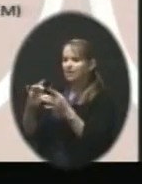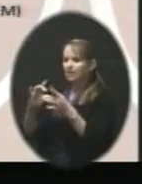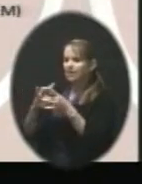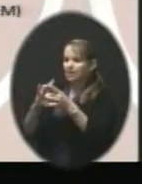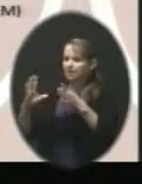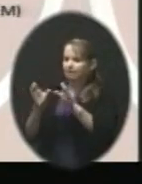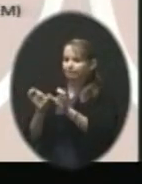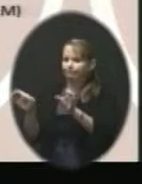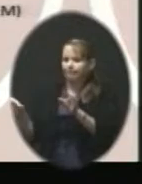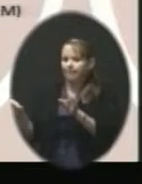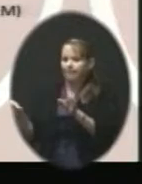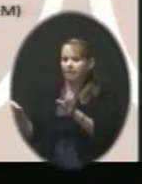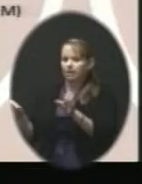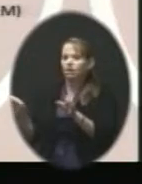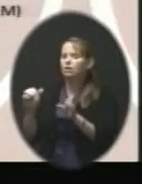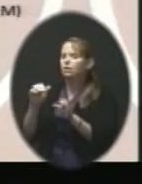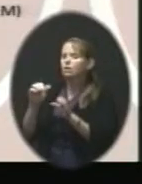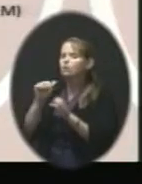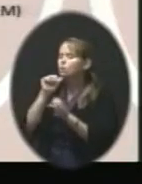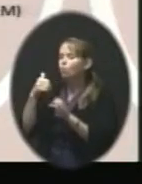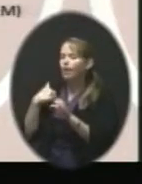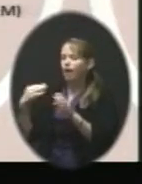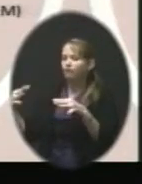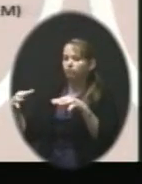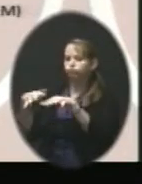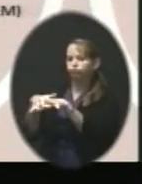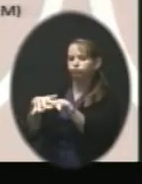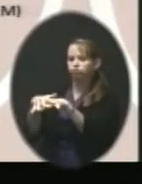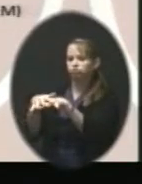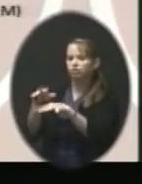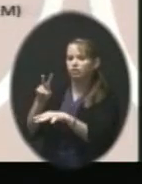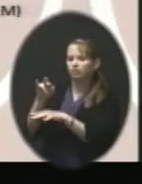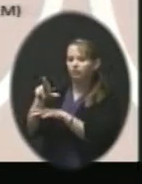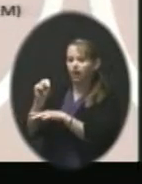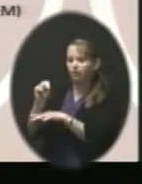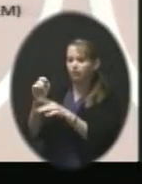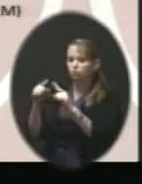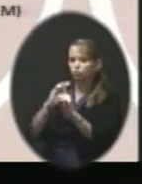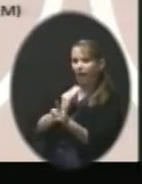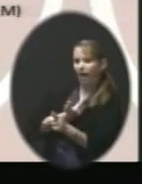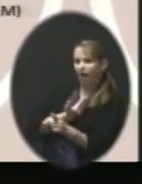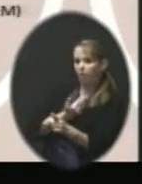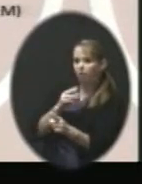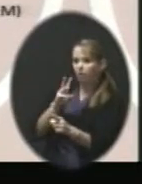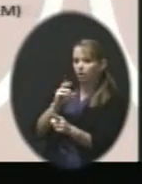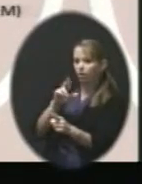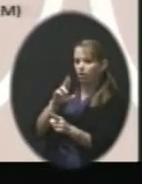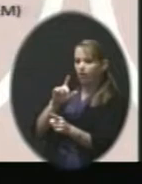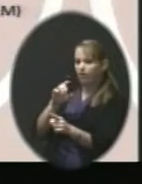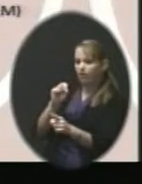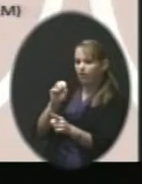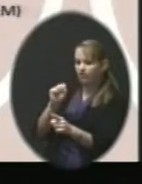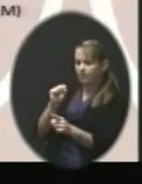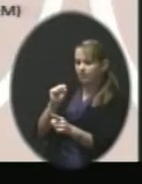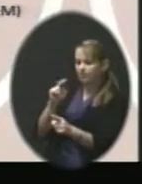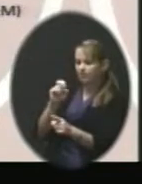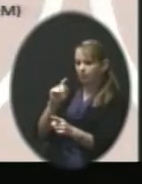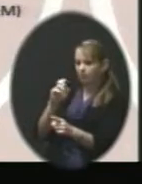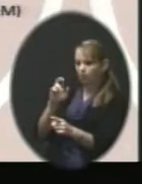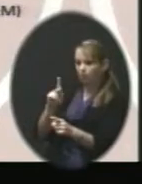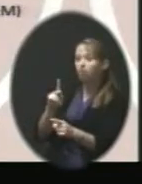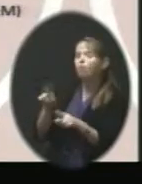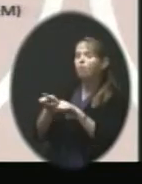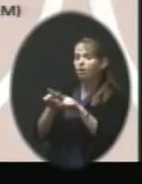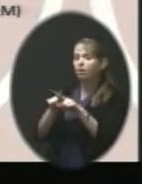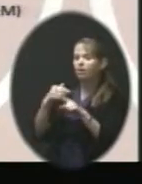bleed over of viruses and things like that on our wireless network. There's also a software that